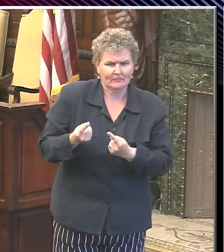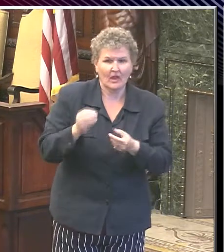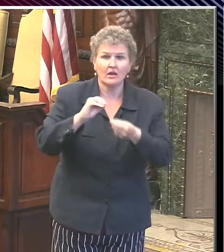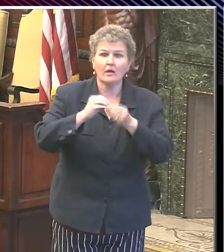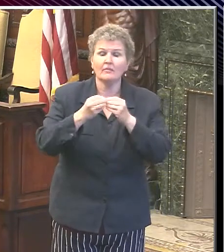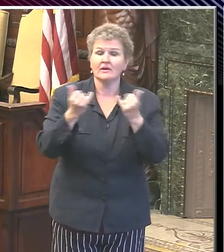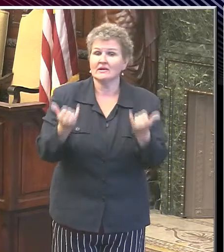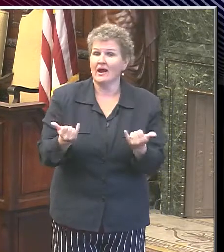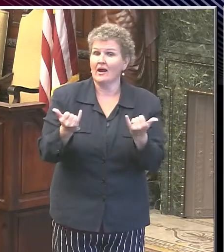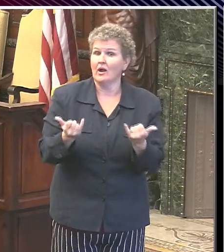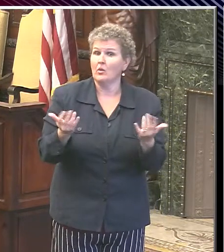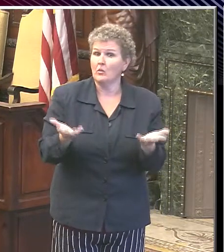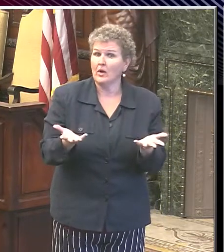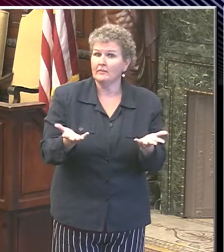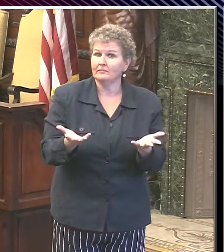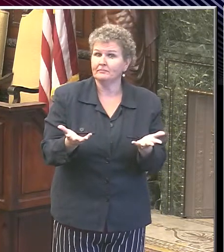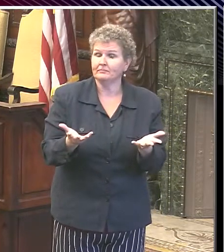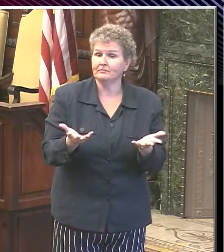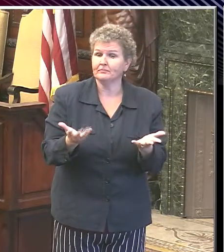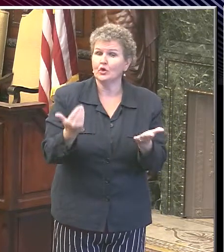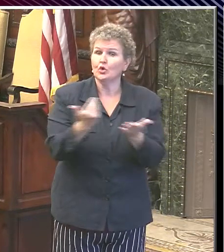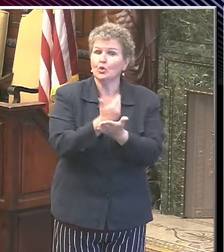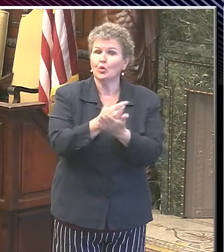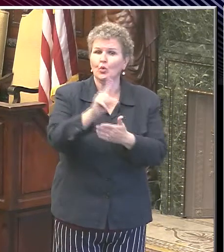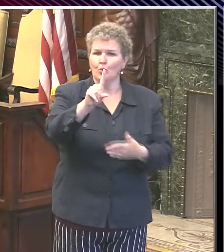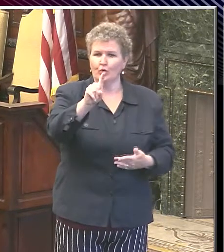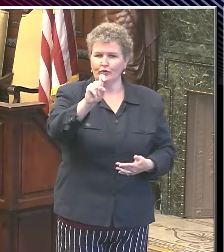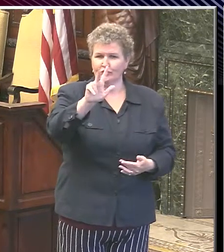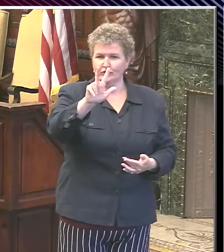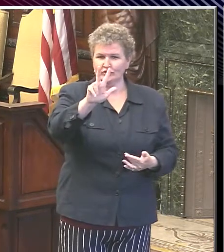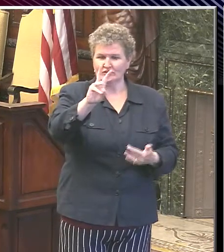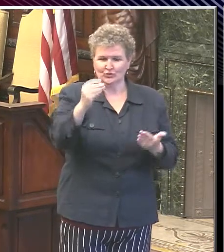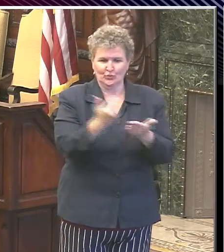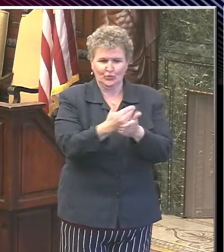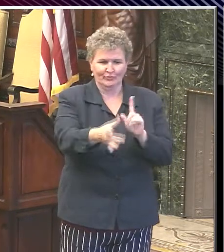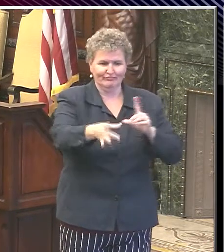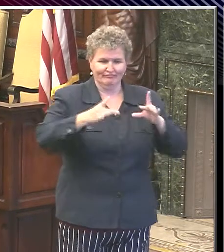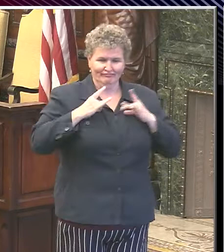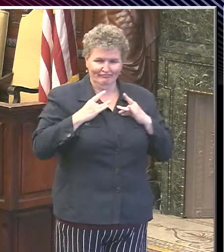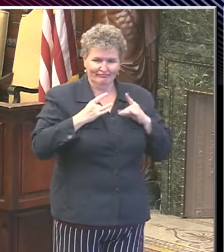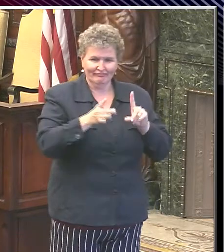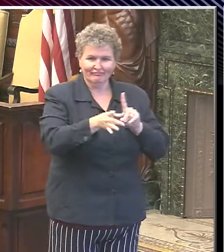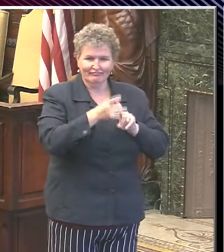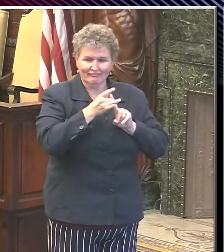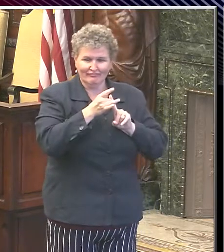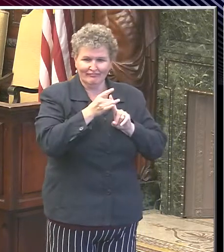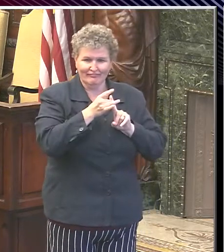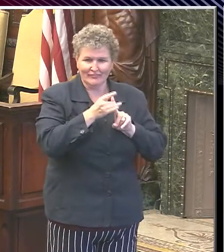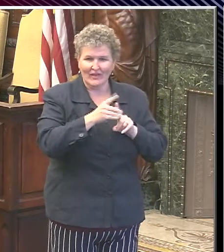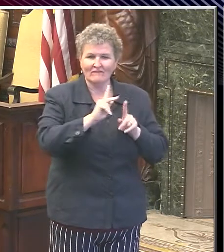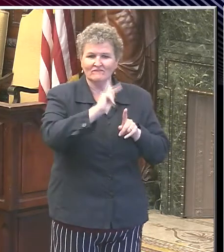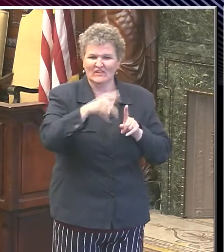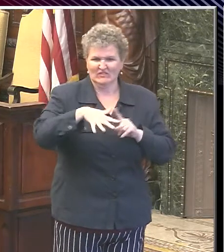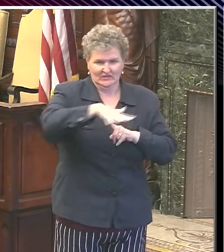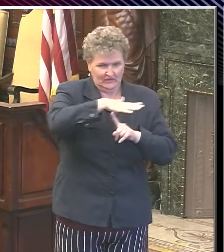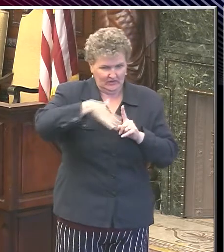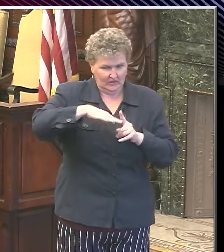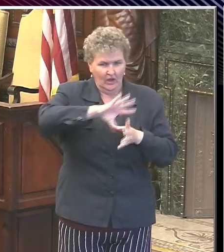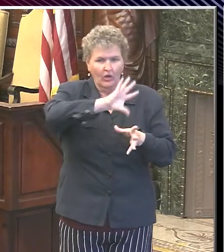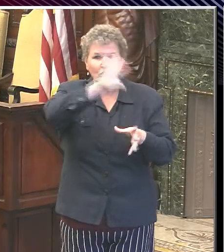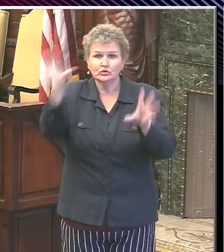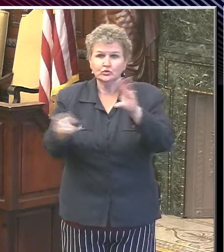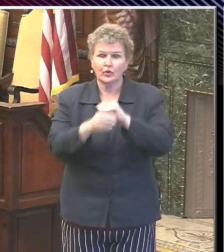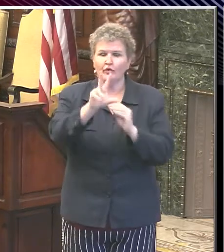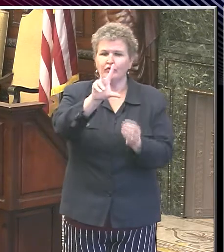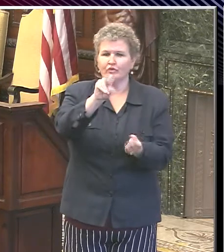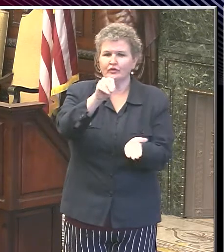Since this time yesterday, we've identified 136 new cases of the coronavirus infection in Philadelphia residents, bringing us to a total of 30